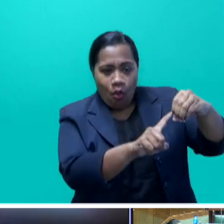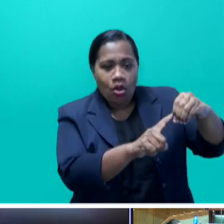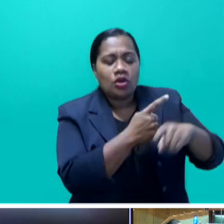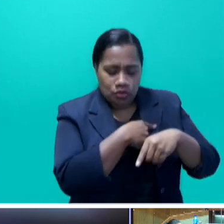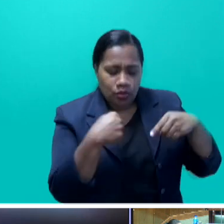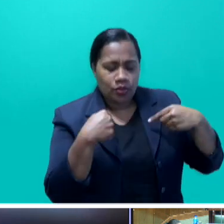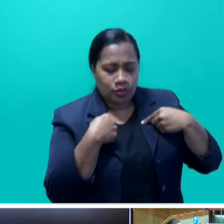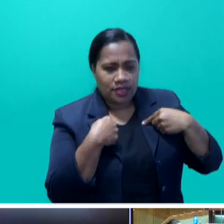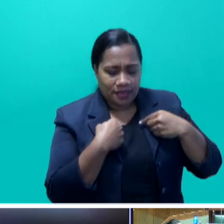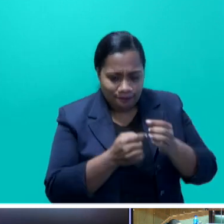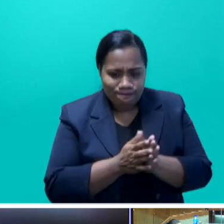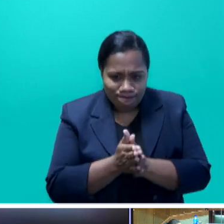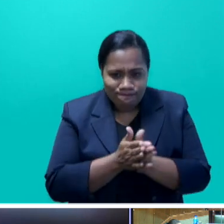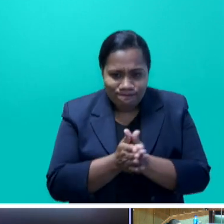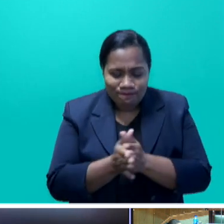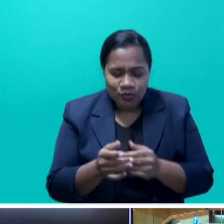reach it or even exceed it.